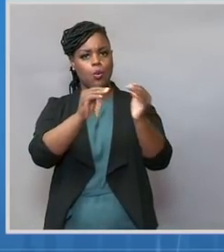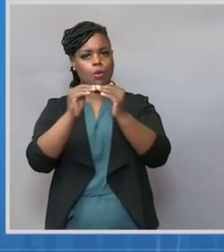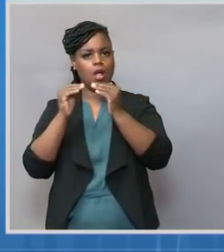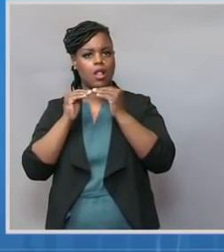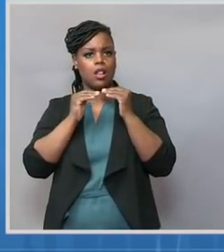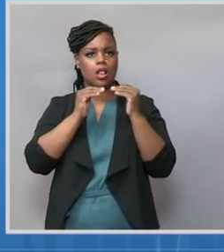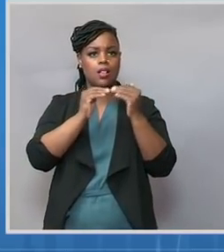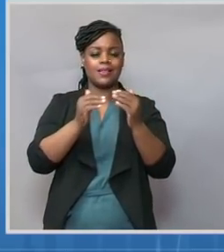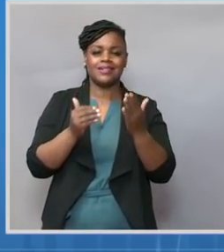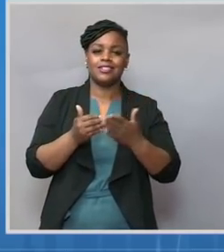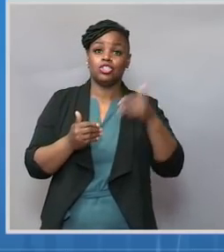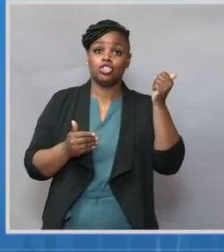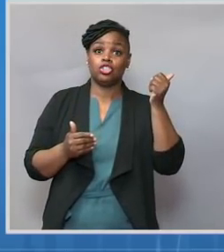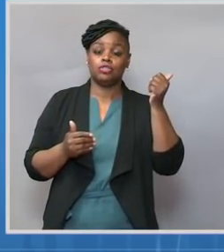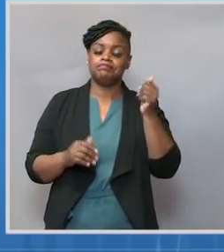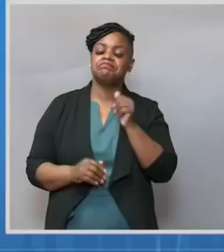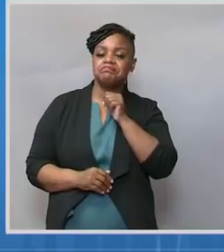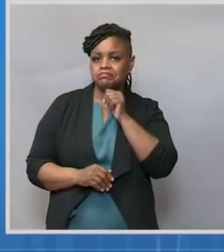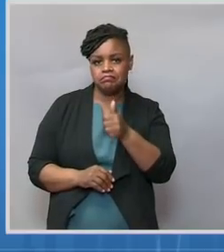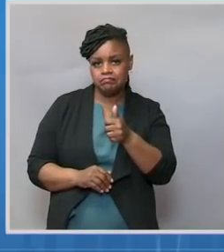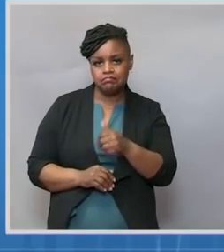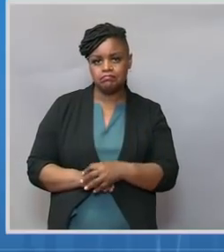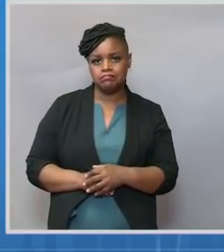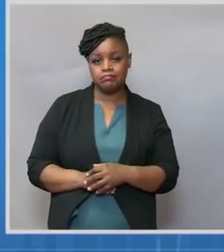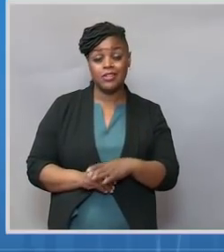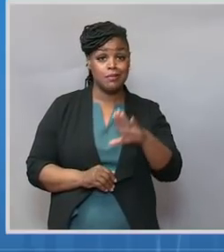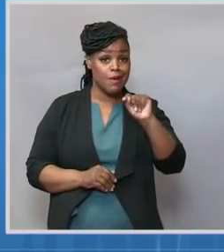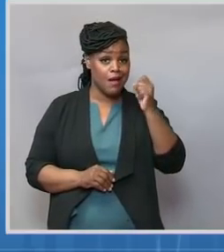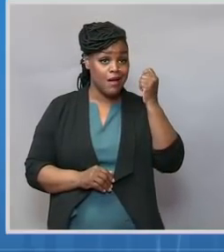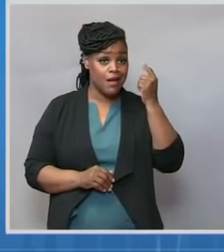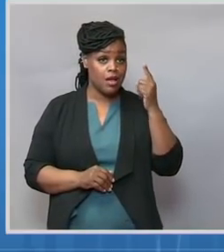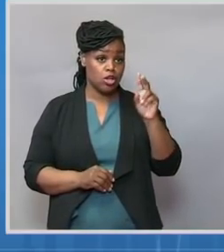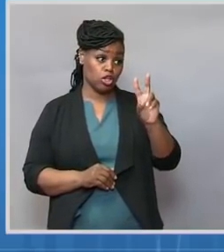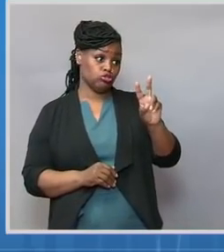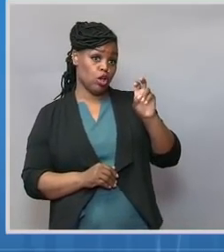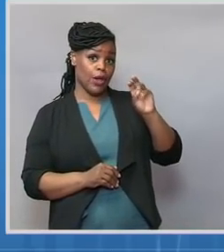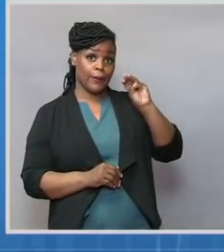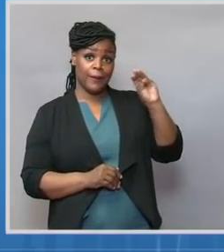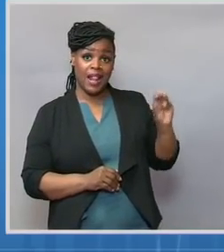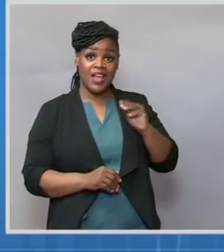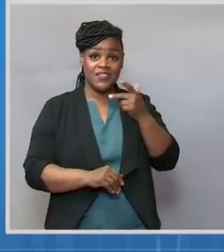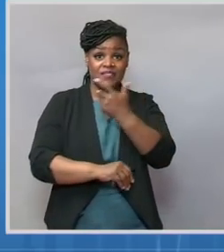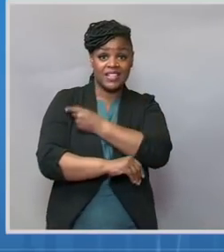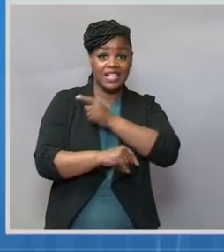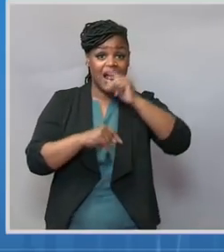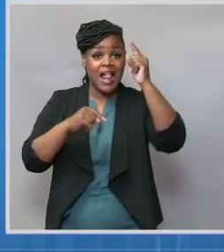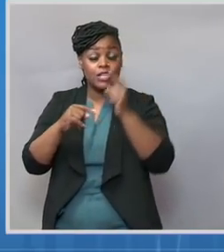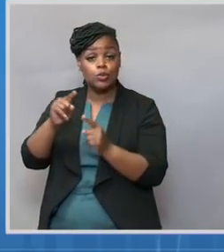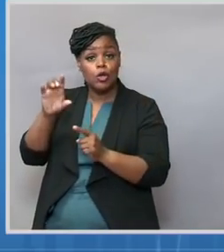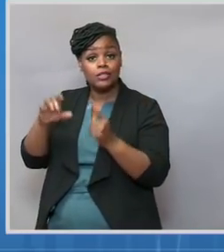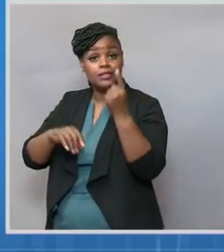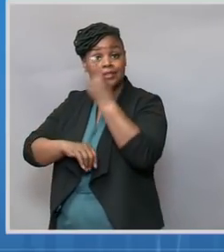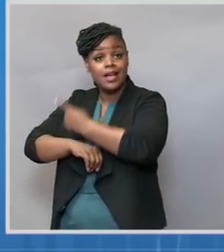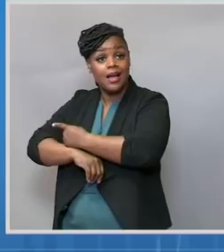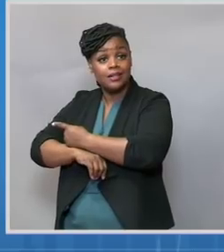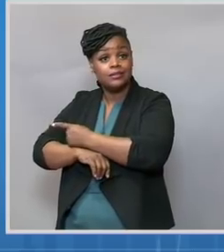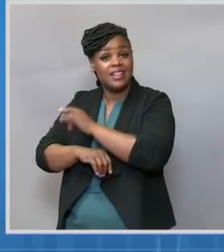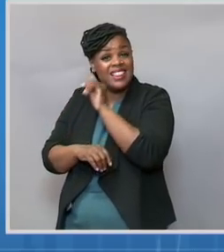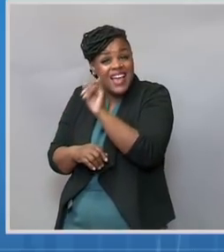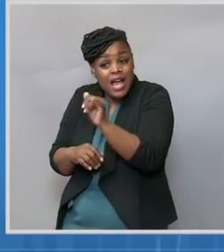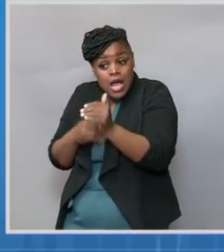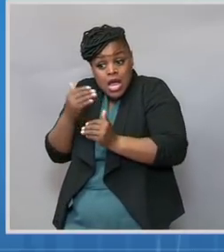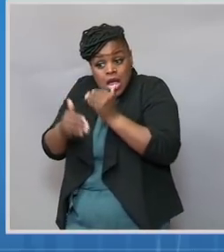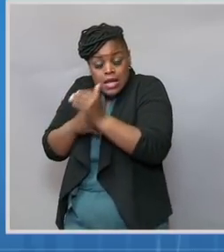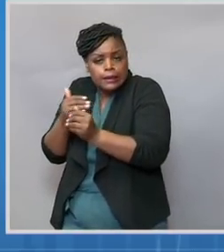But neither was getting to 200 million shots in arms in less than 100 days. But we did it. And that's a